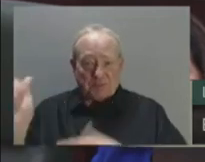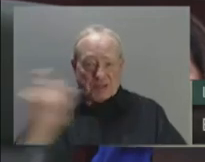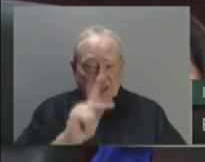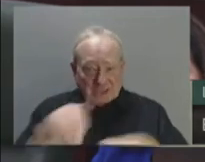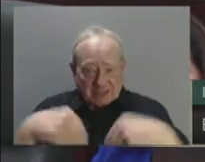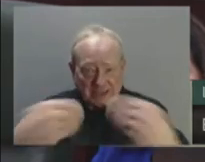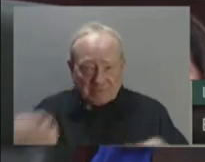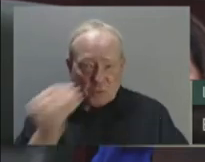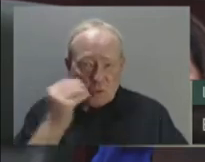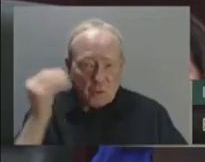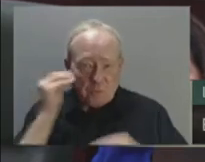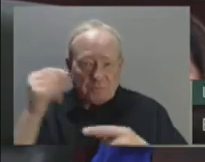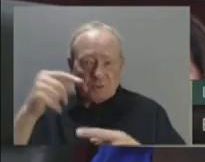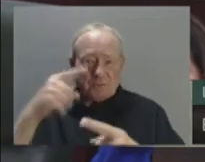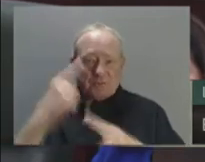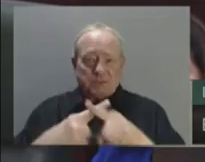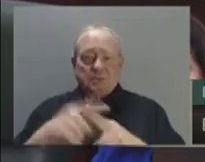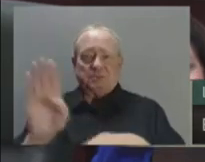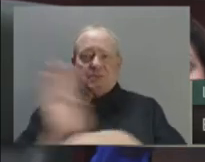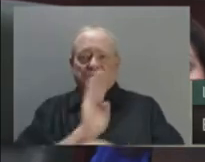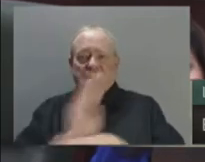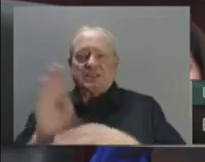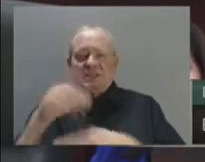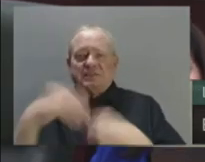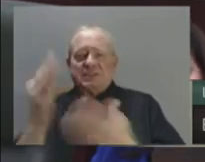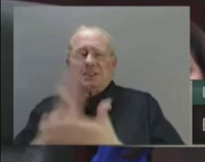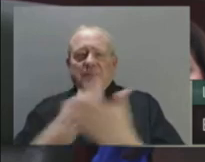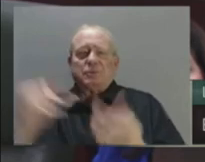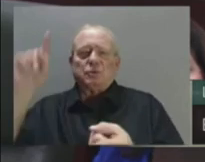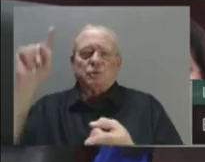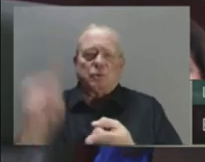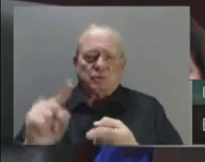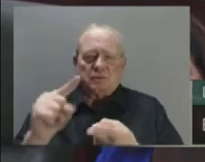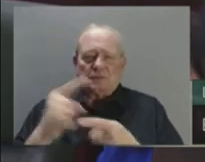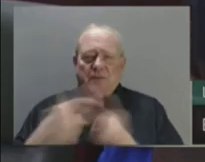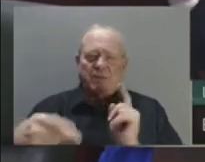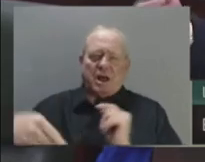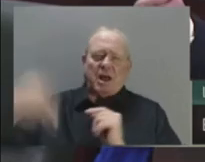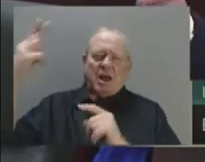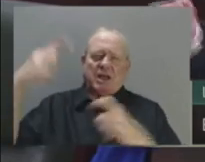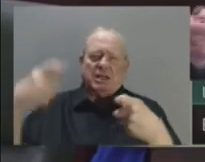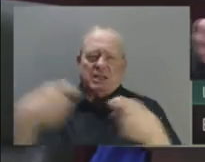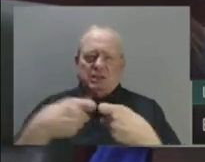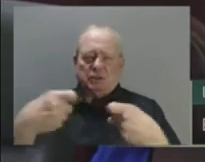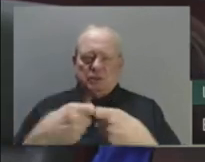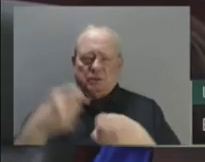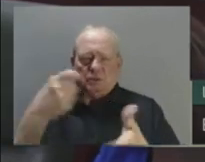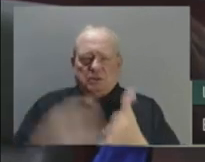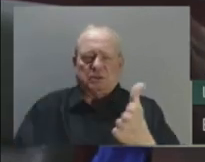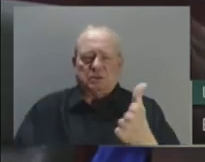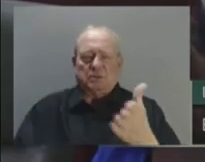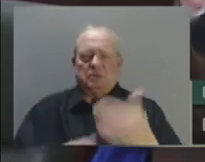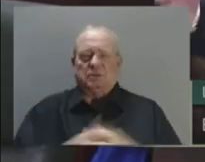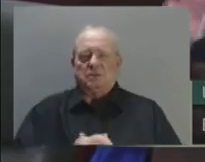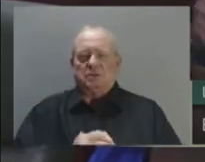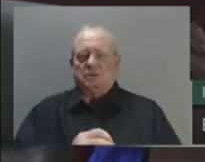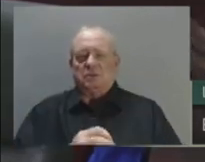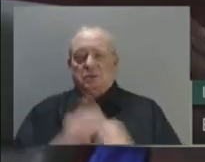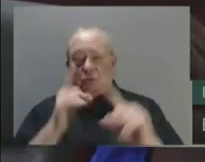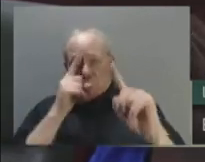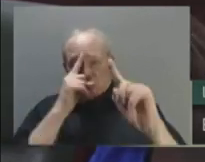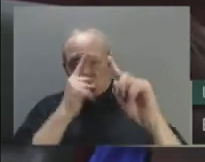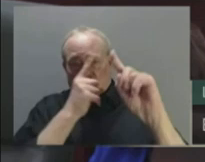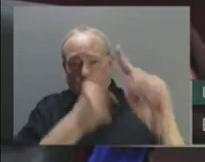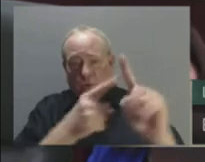from the high cost of electricity. And targeted affordability payments will support families, seniors, and our most vulnerable.